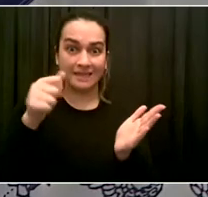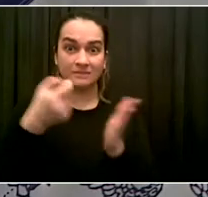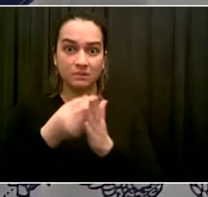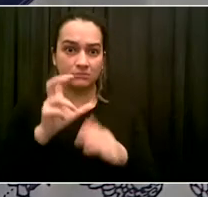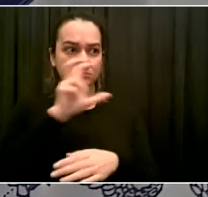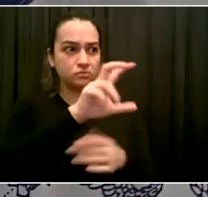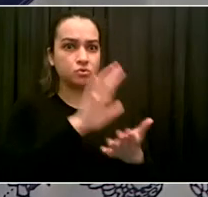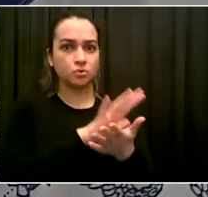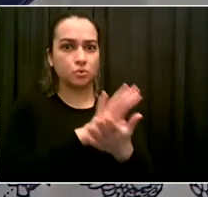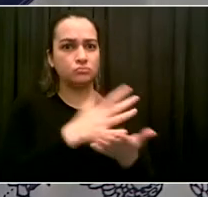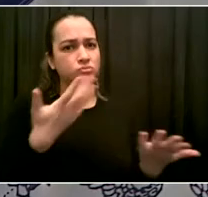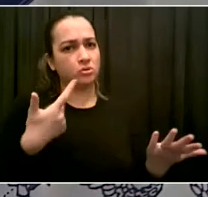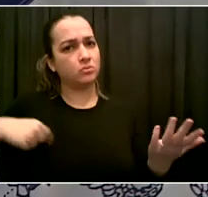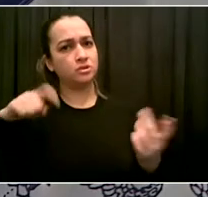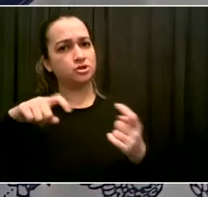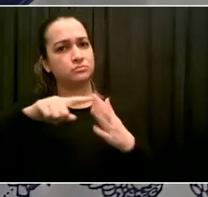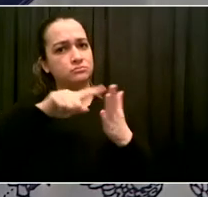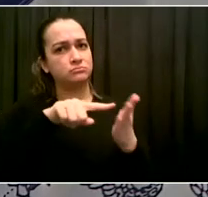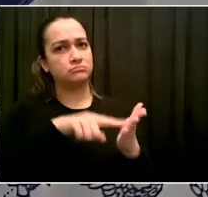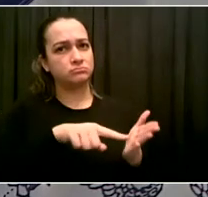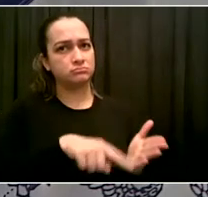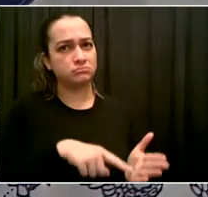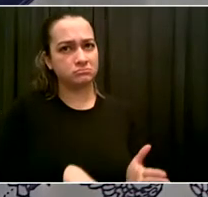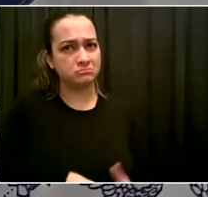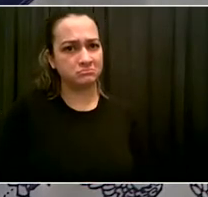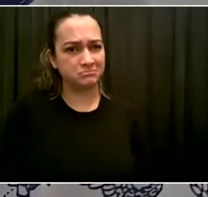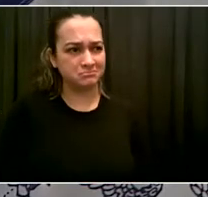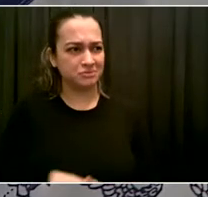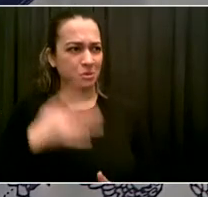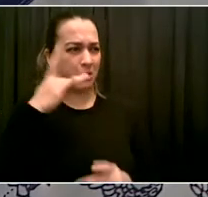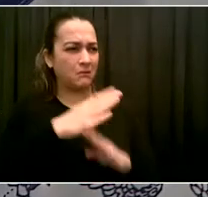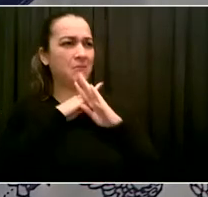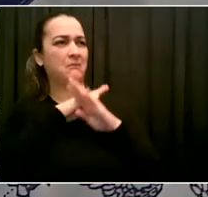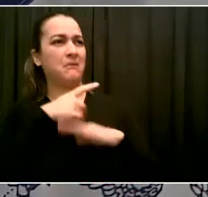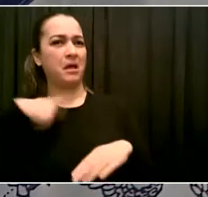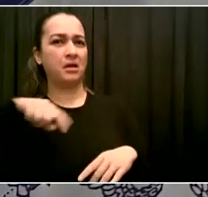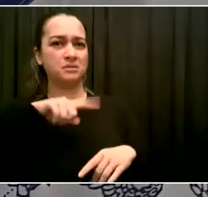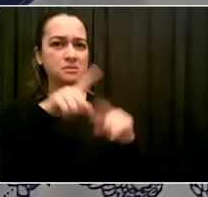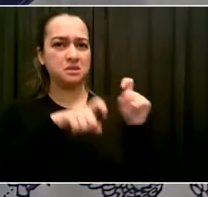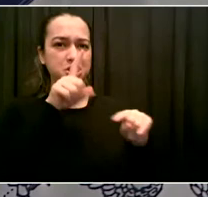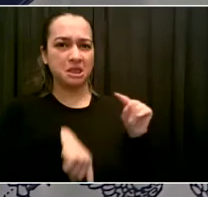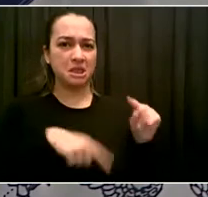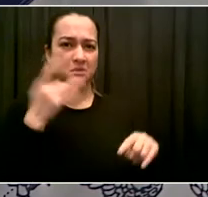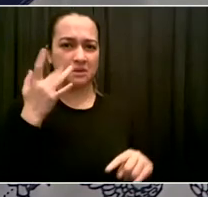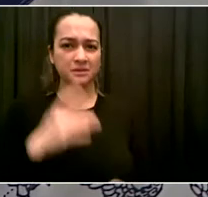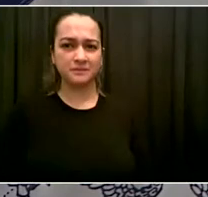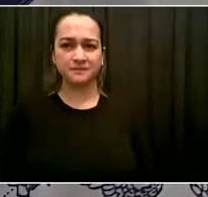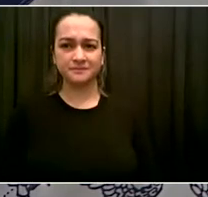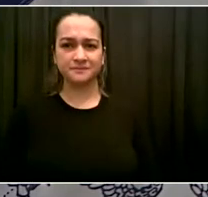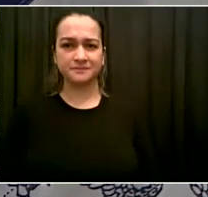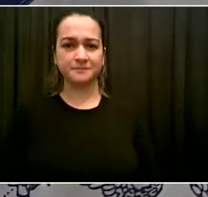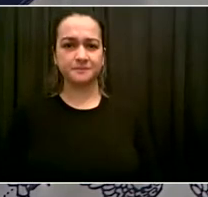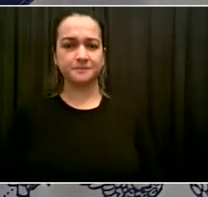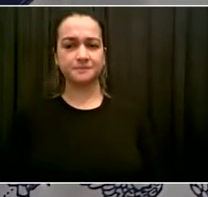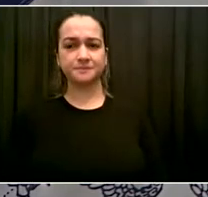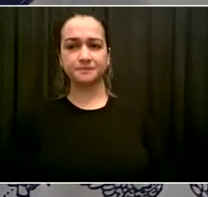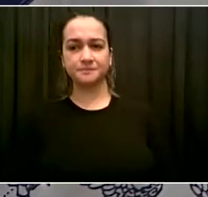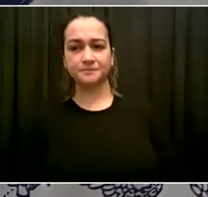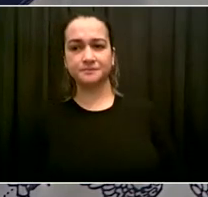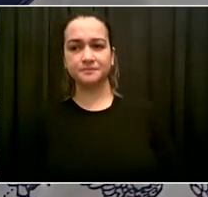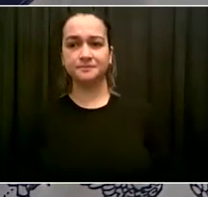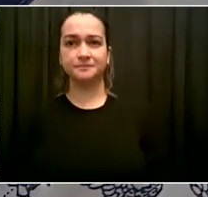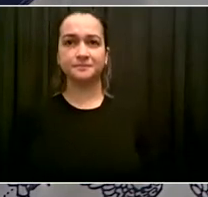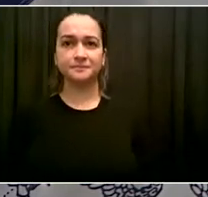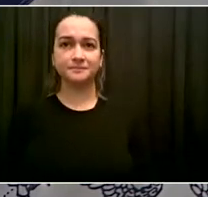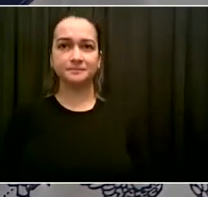unreachable and unaccountable to the news media? No, I'm not going to explain that to you.